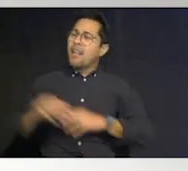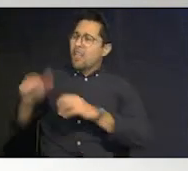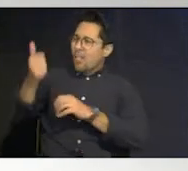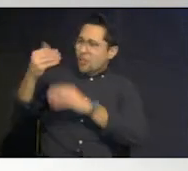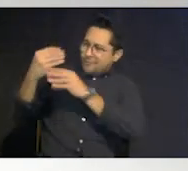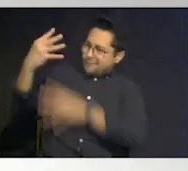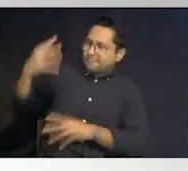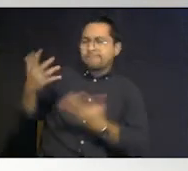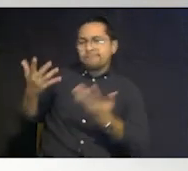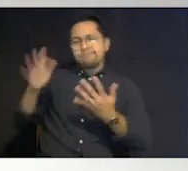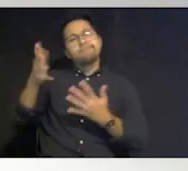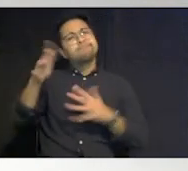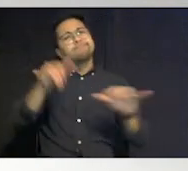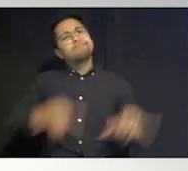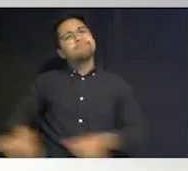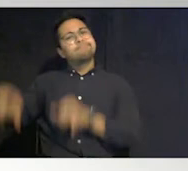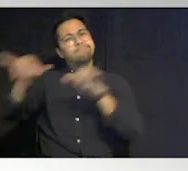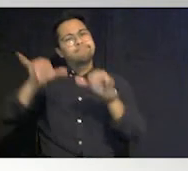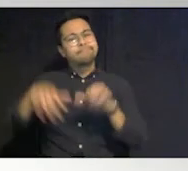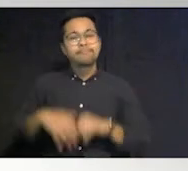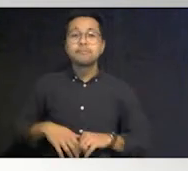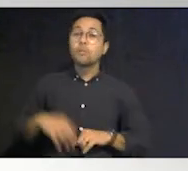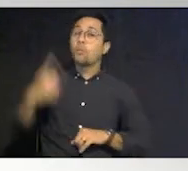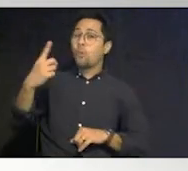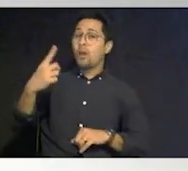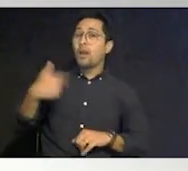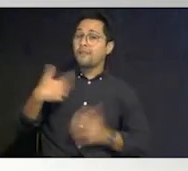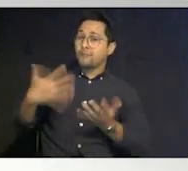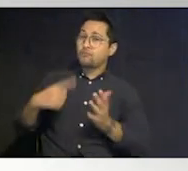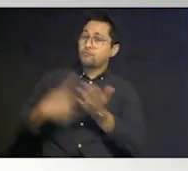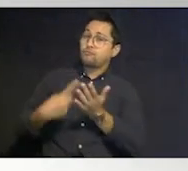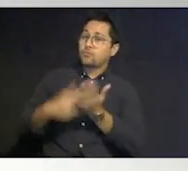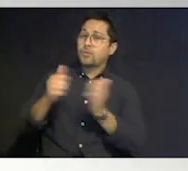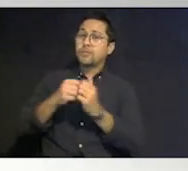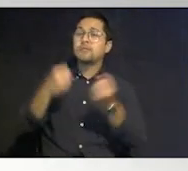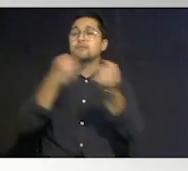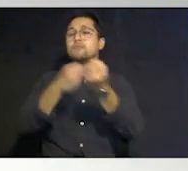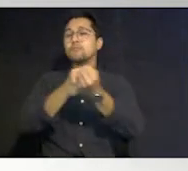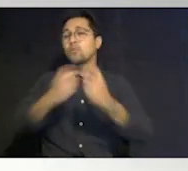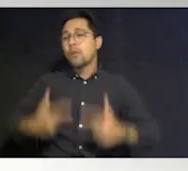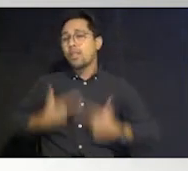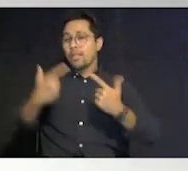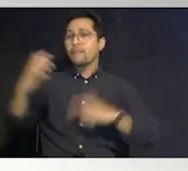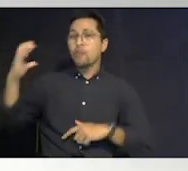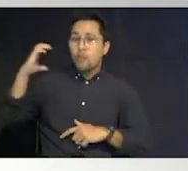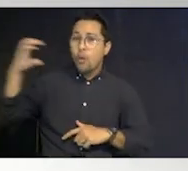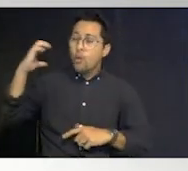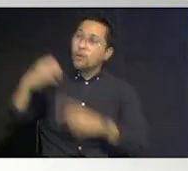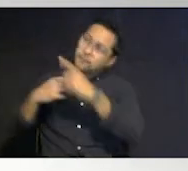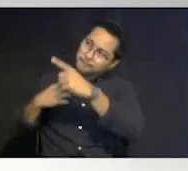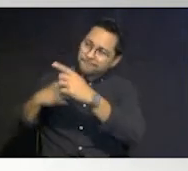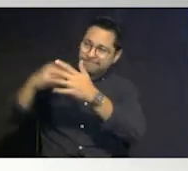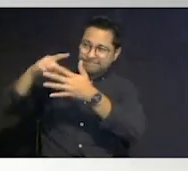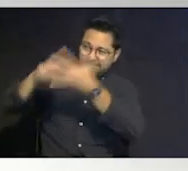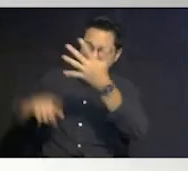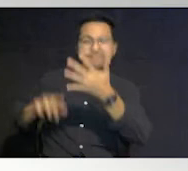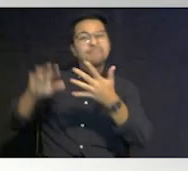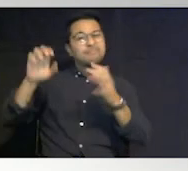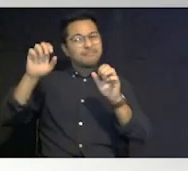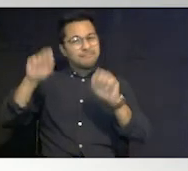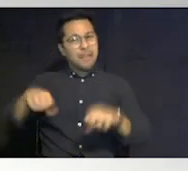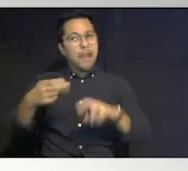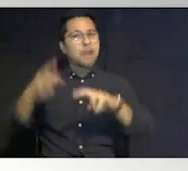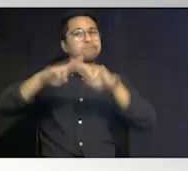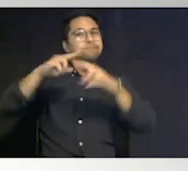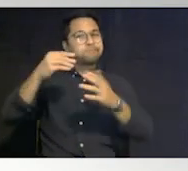one thing that we talk with our supported living coaches about um is these items can get expensive you know and it can it can be